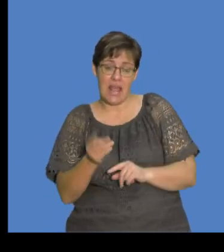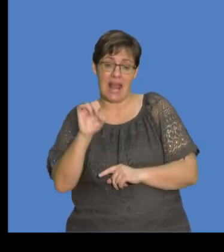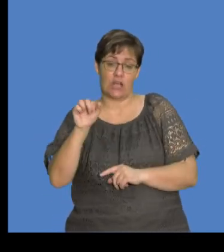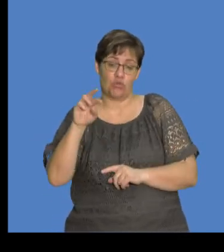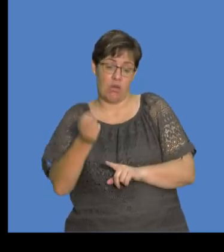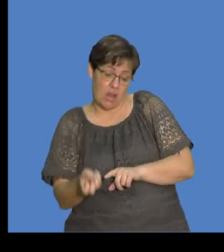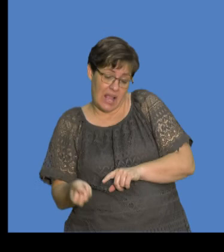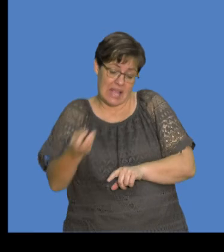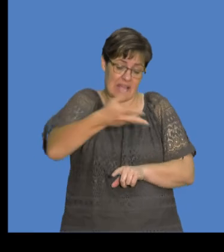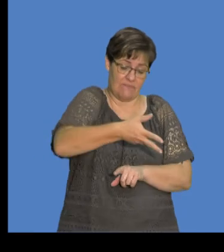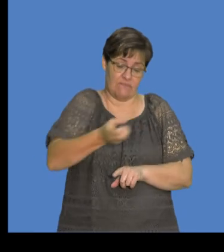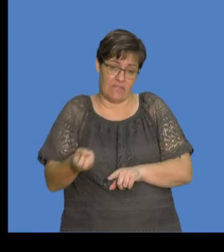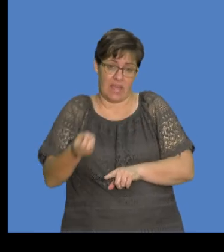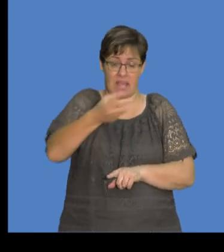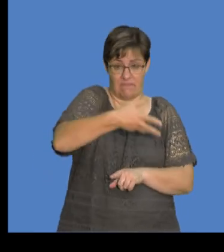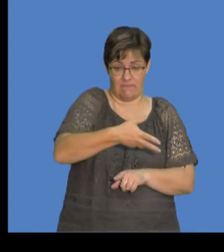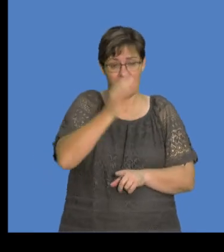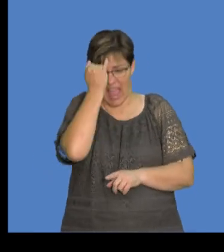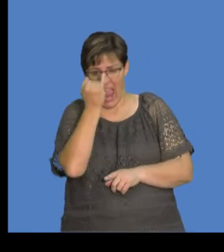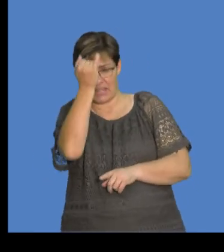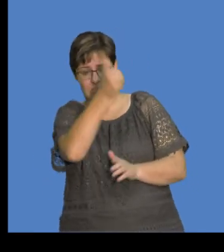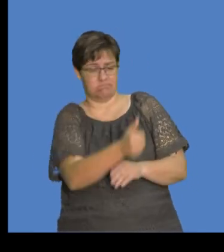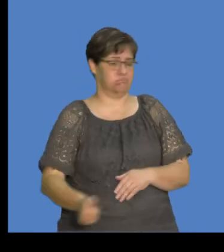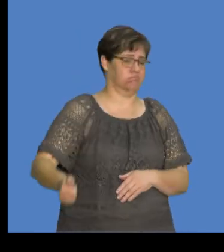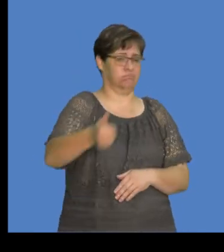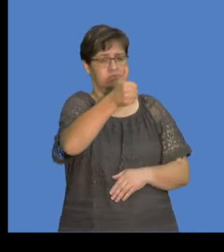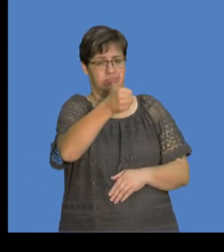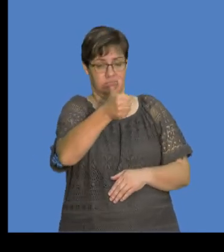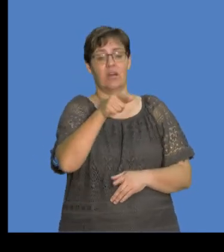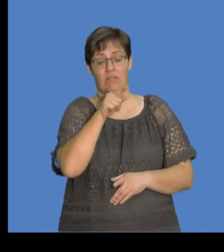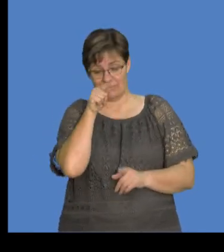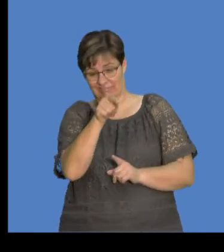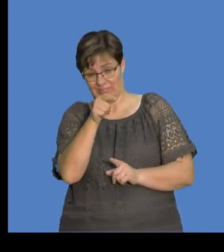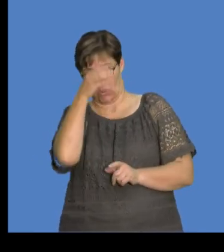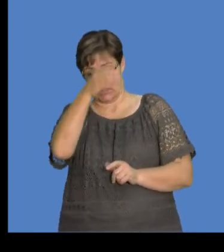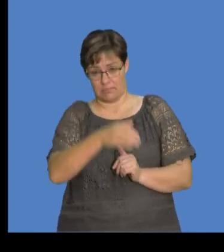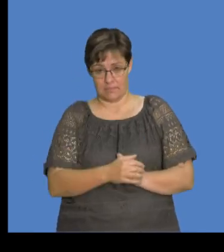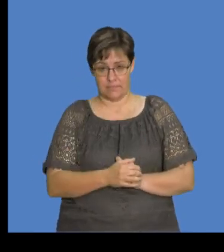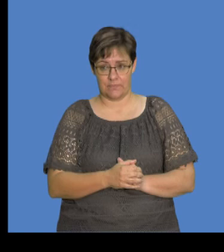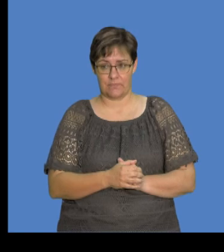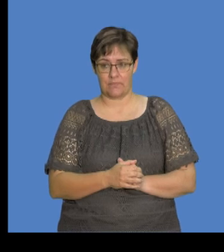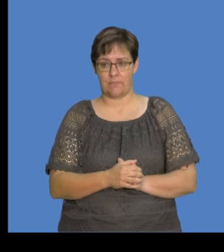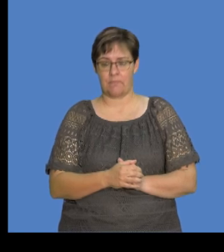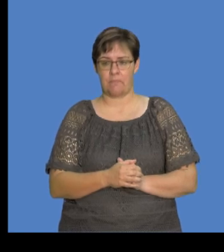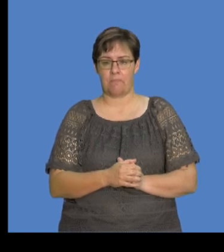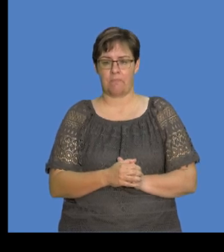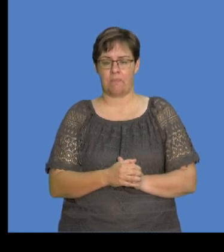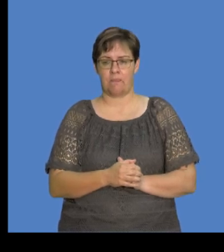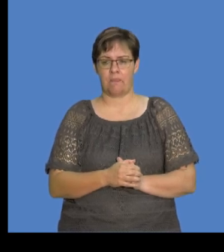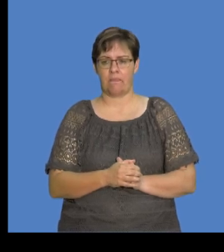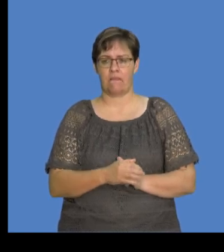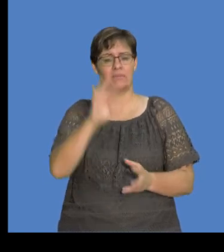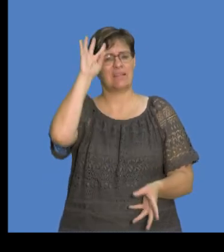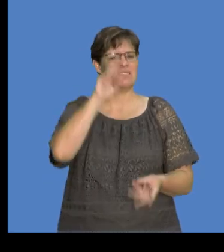transferred. That's the main, main idea in as far as this problem is concerned, right? Now,